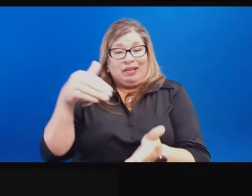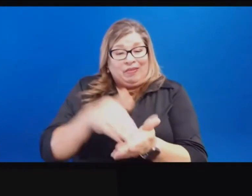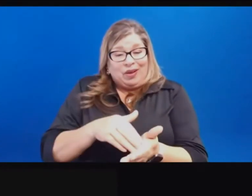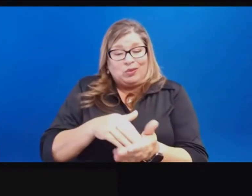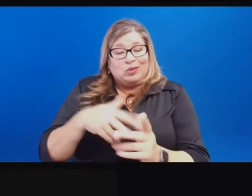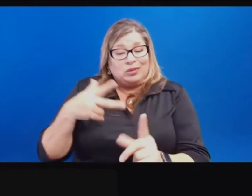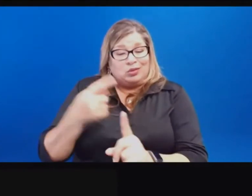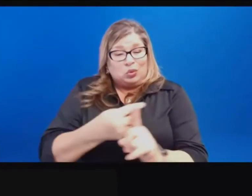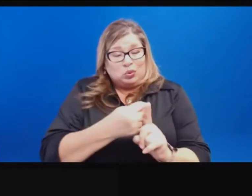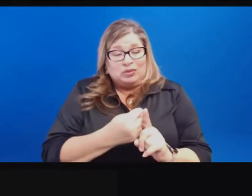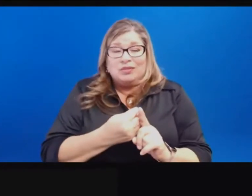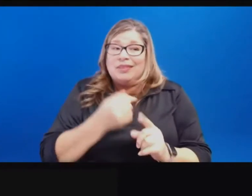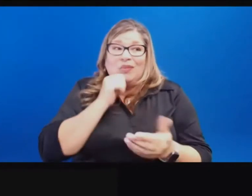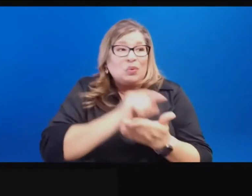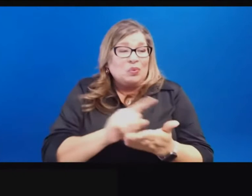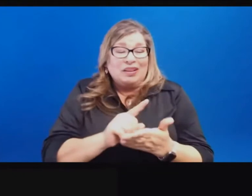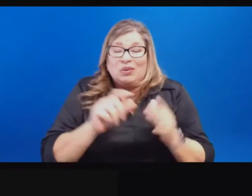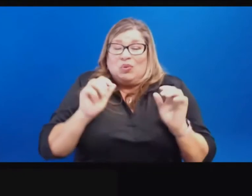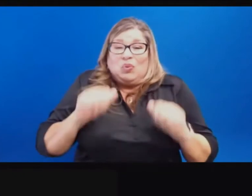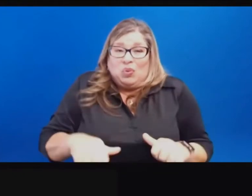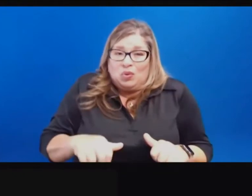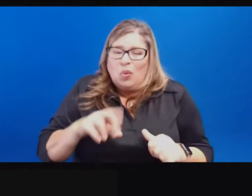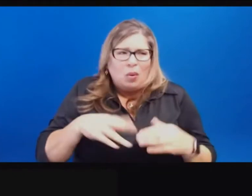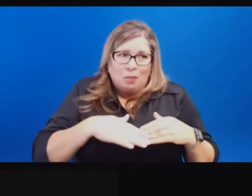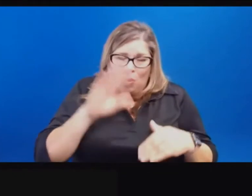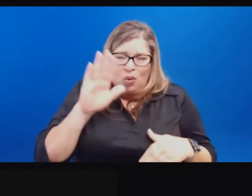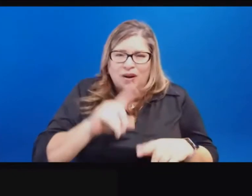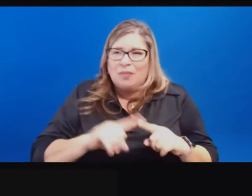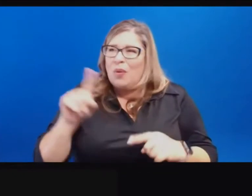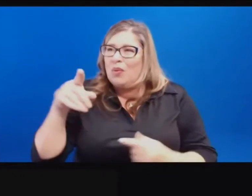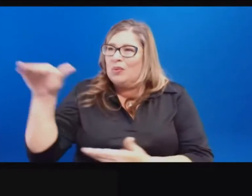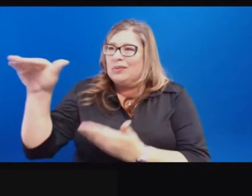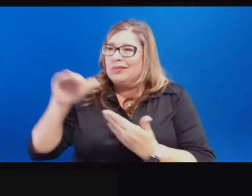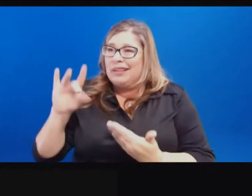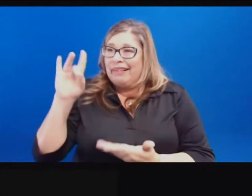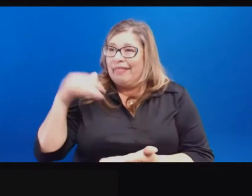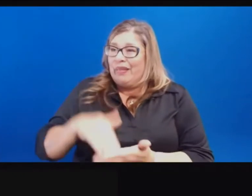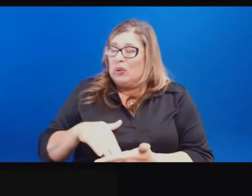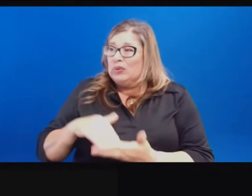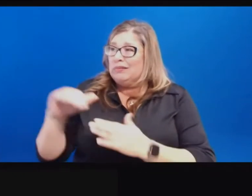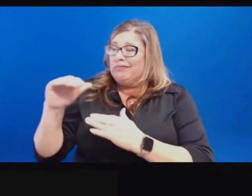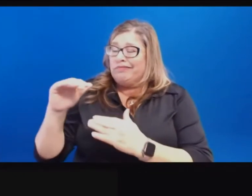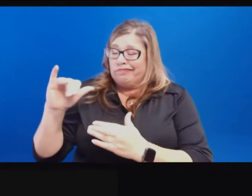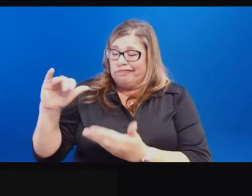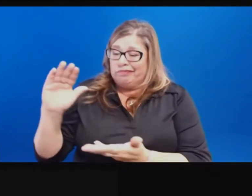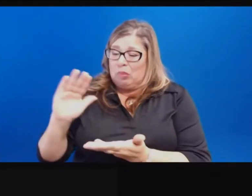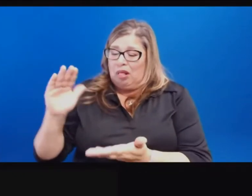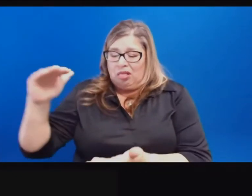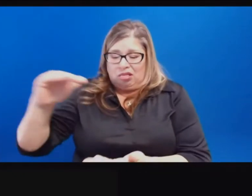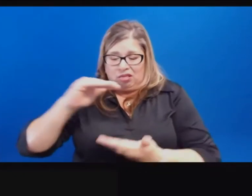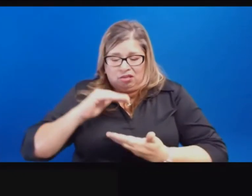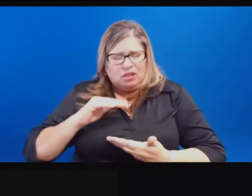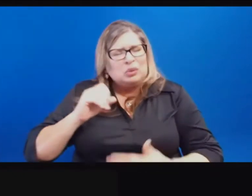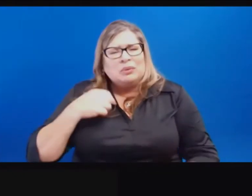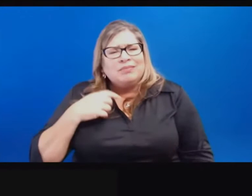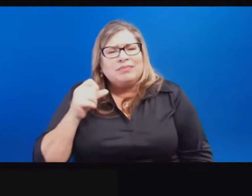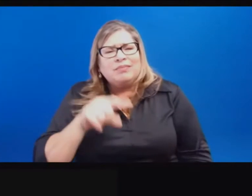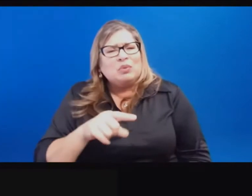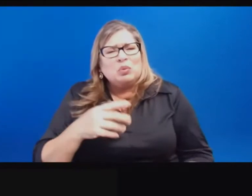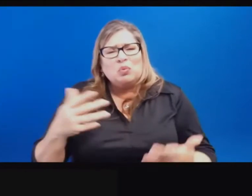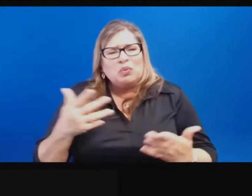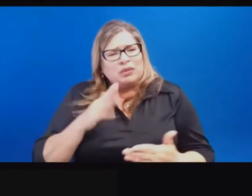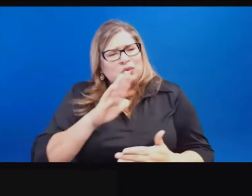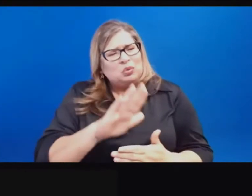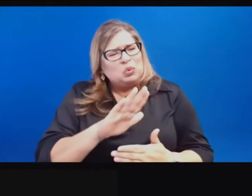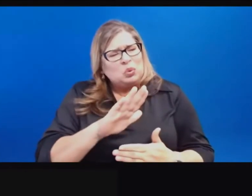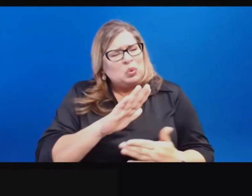but they only received about 8,000 doses last week, the County Health Department did. So I was just wondering, what is the communication you